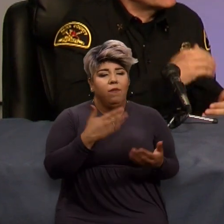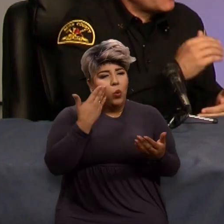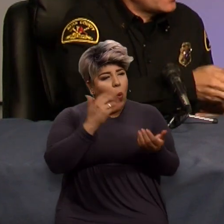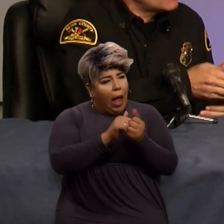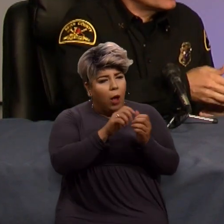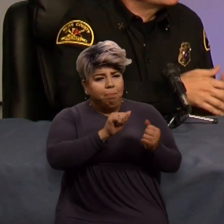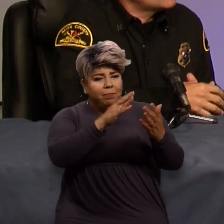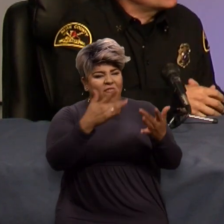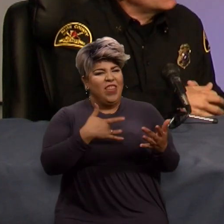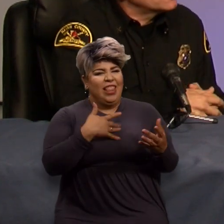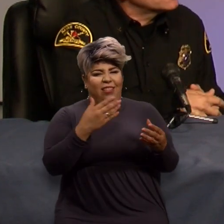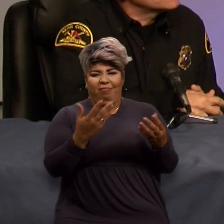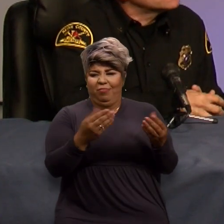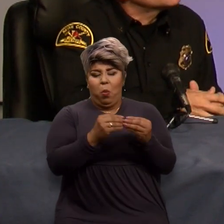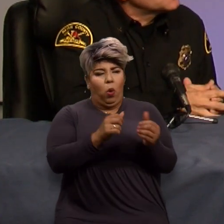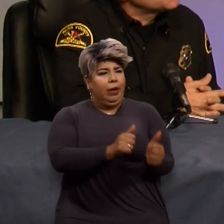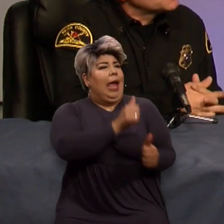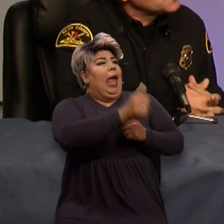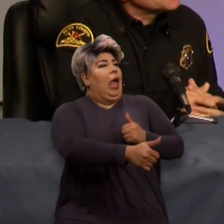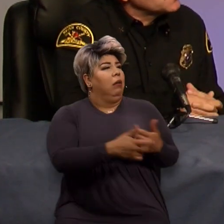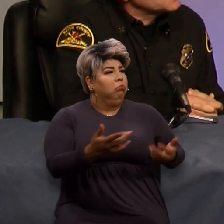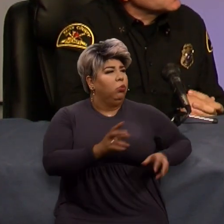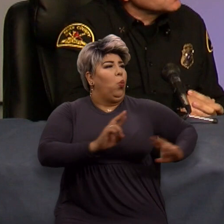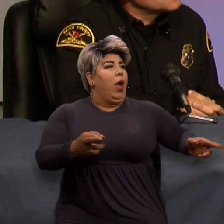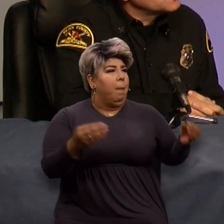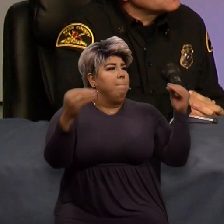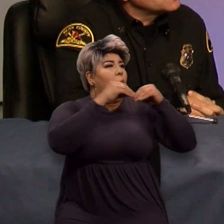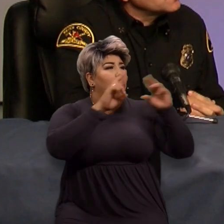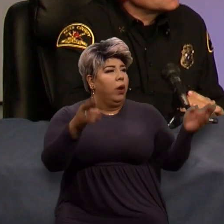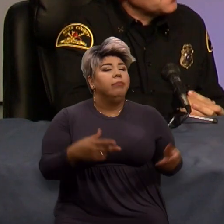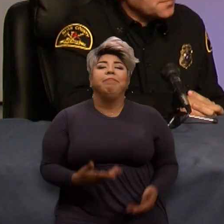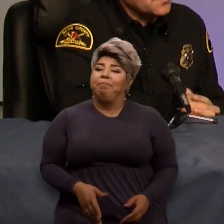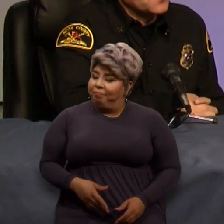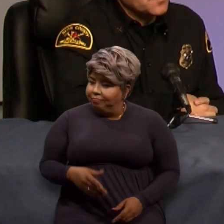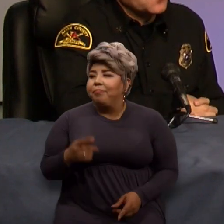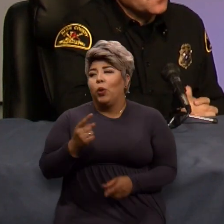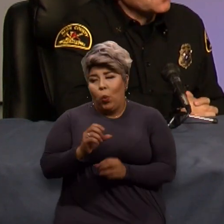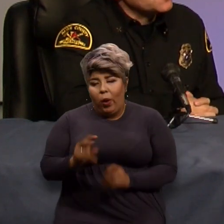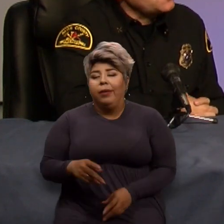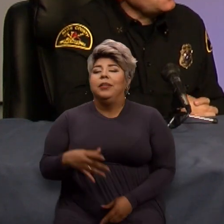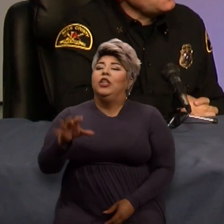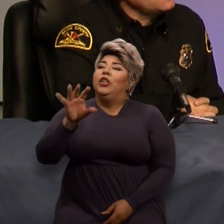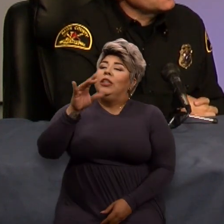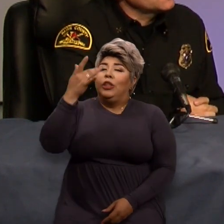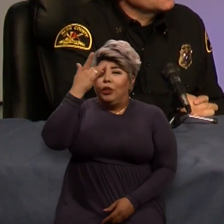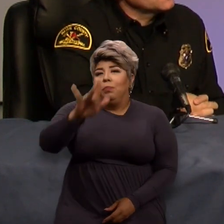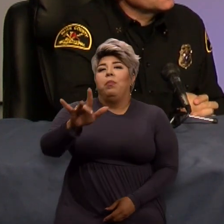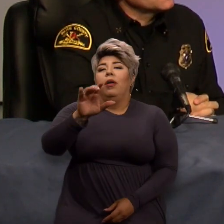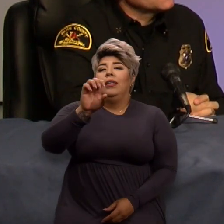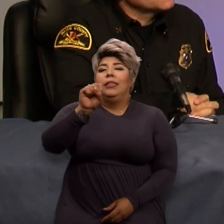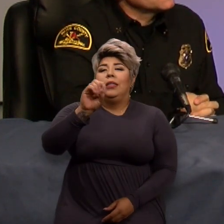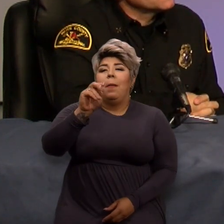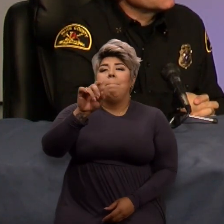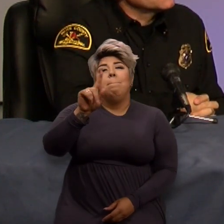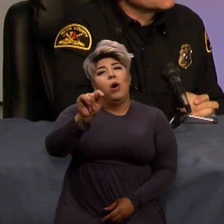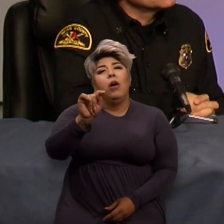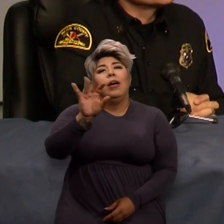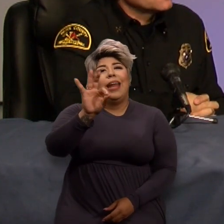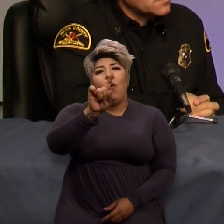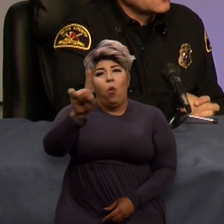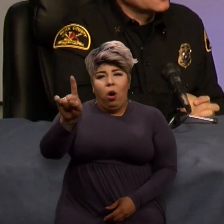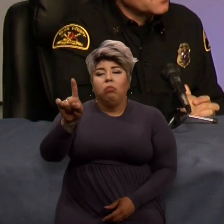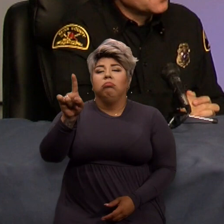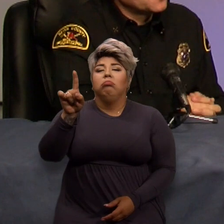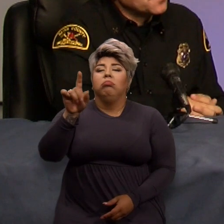you're already a step ahead once you walk onto the scene. Okay. So again, smart911.com. can also download the app, Android and